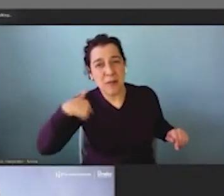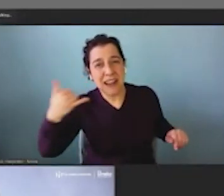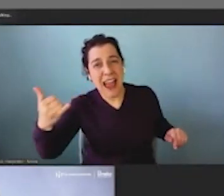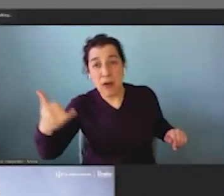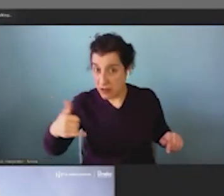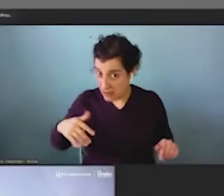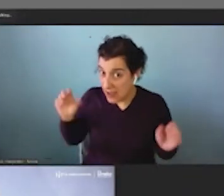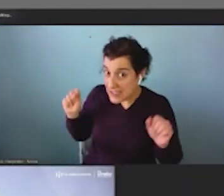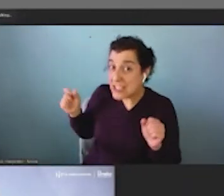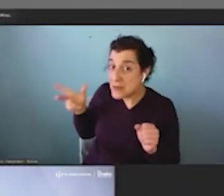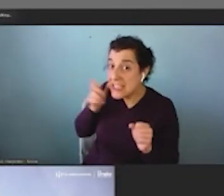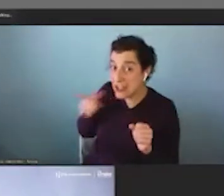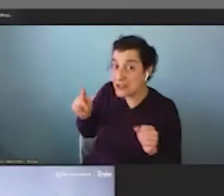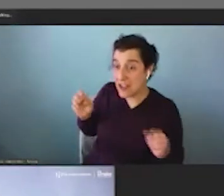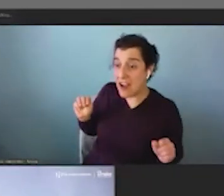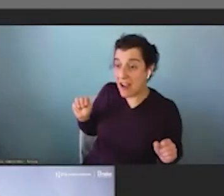hear you, Tom.